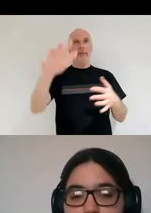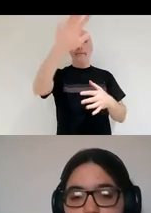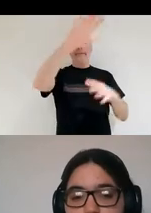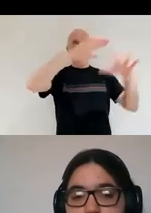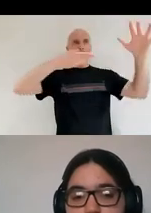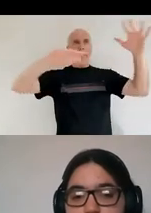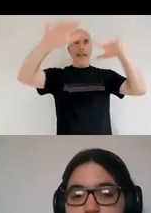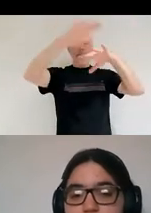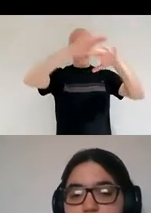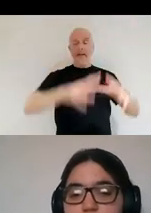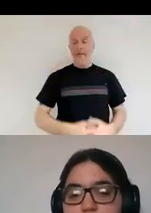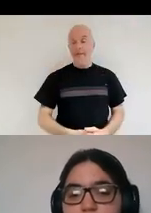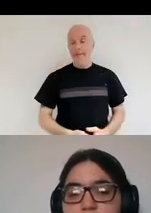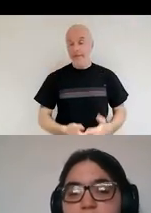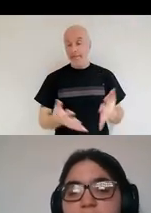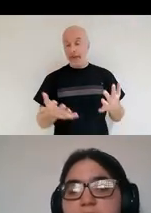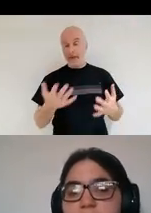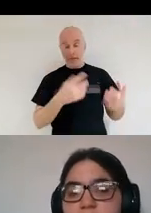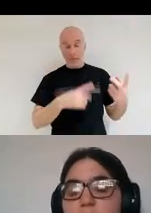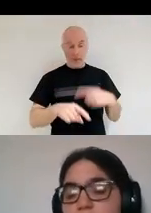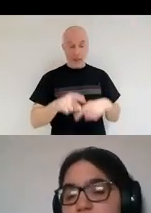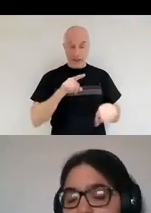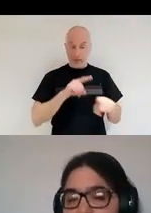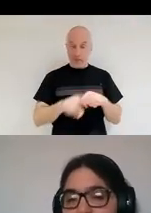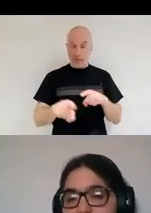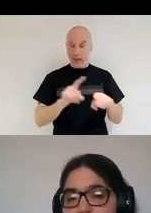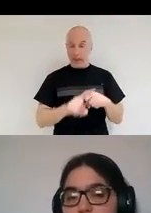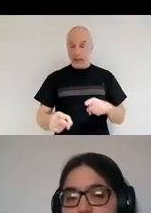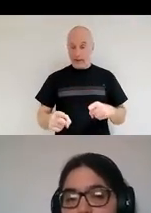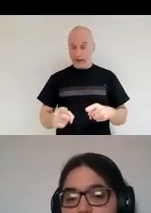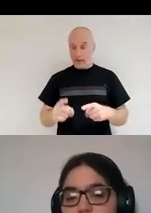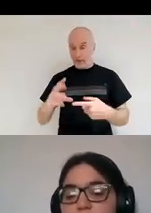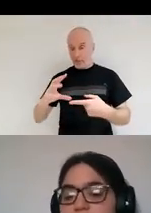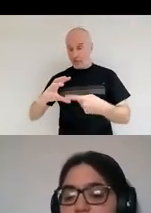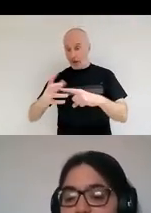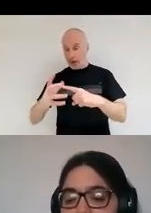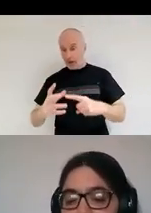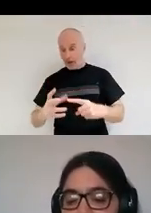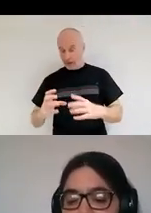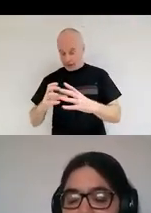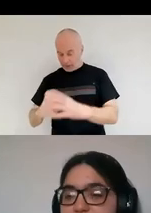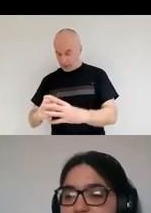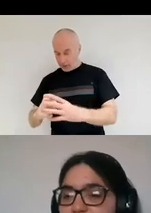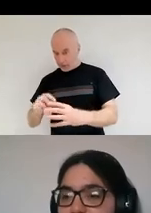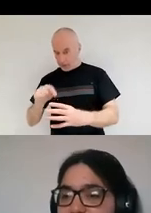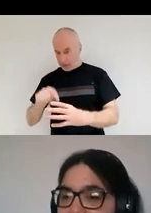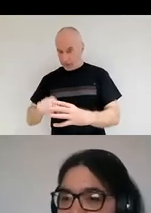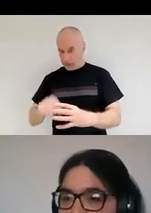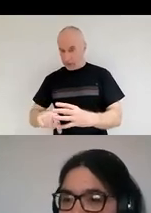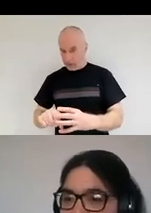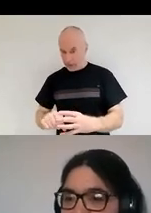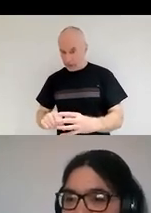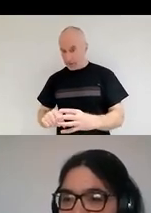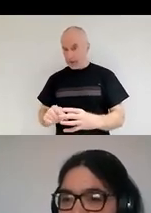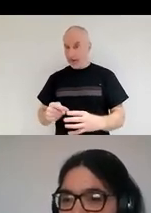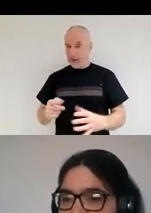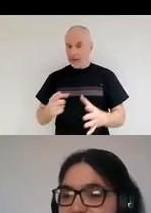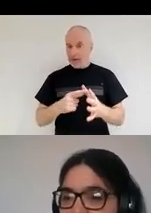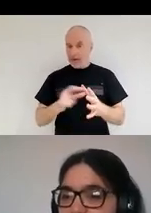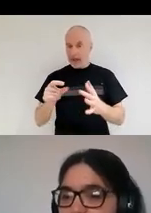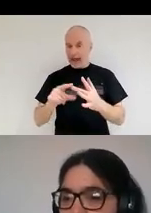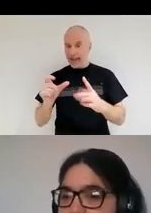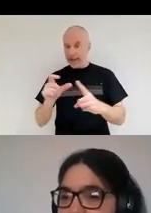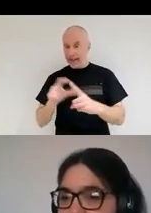take, what we will try to do is we take these rocks and we put them in basically a lot of acid to try to